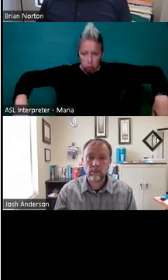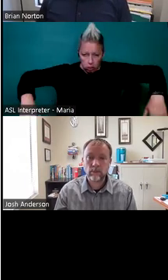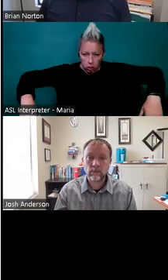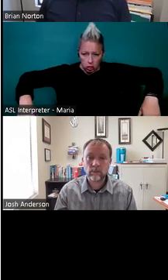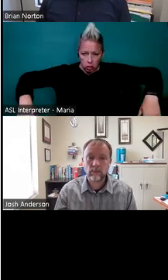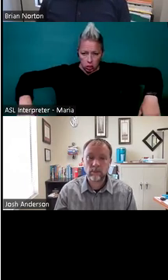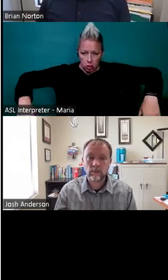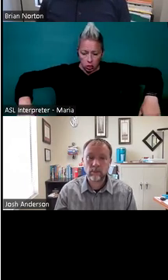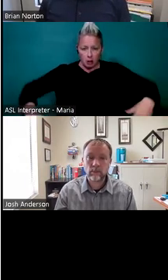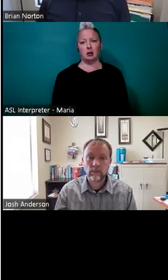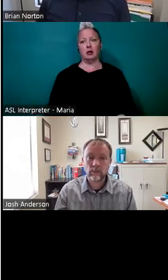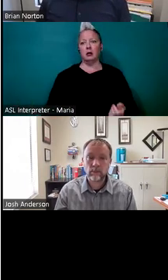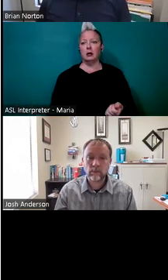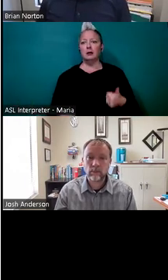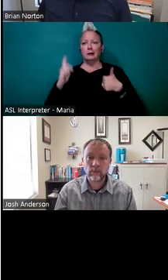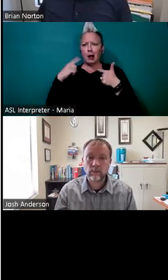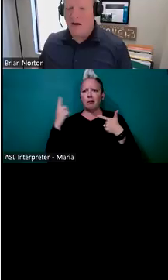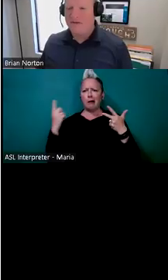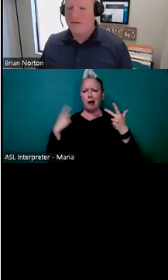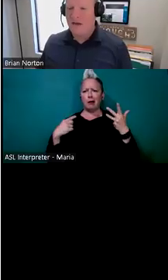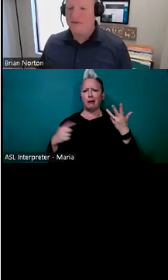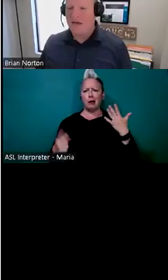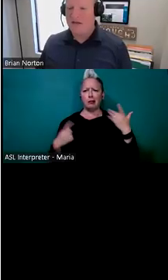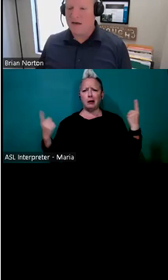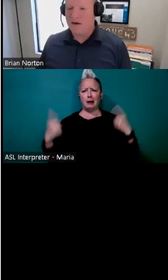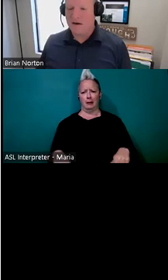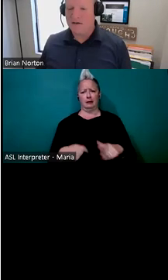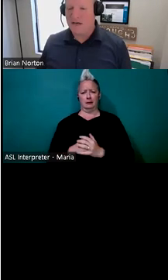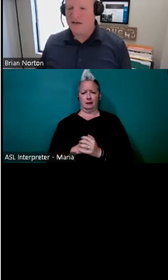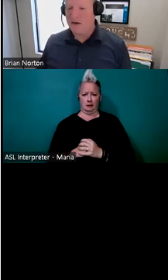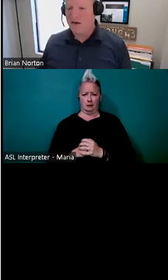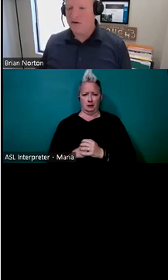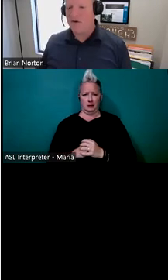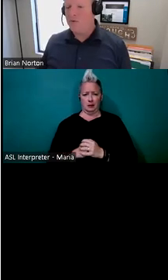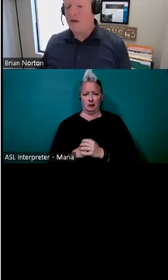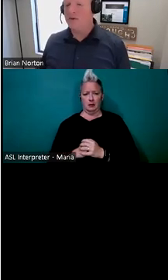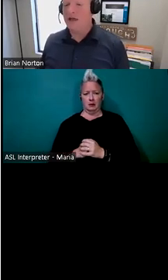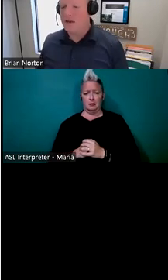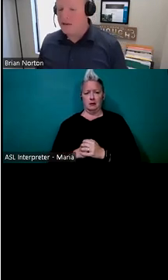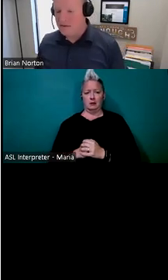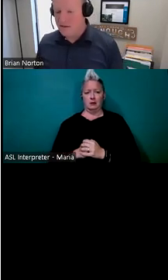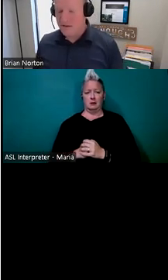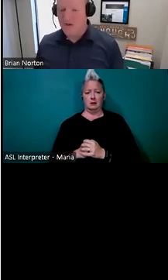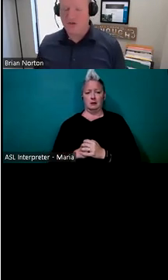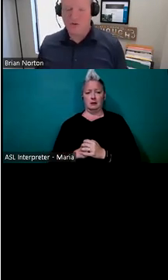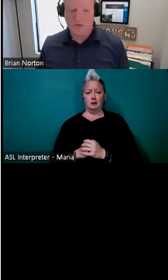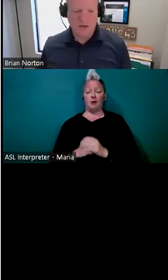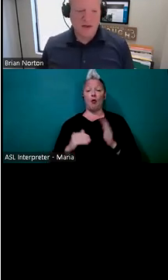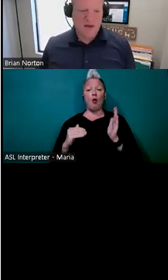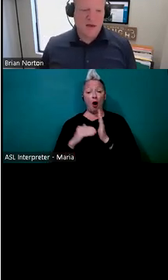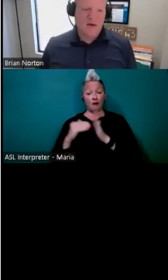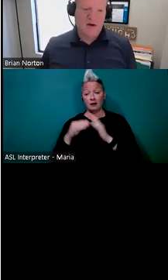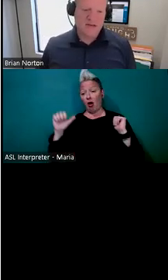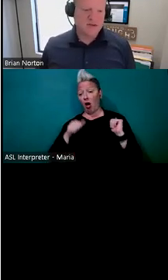You know, if it's not one thing, it's another. Oftentimes secondary secondary or totally unrelated issues